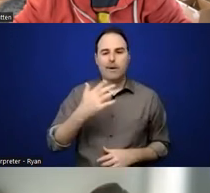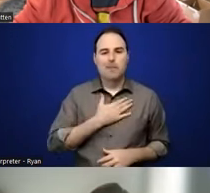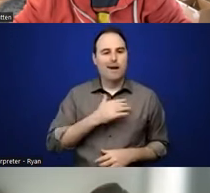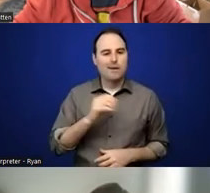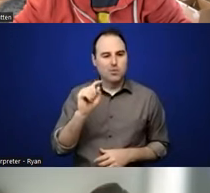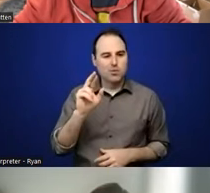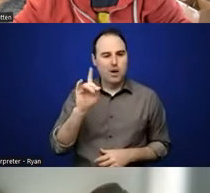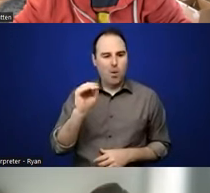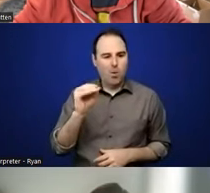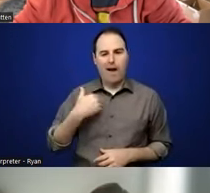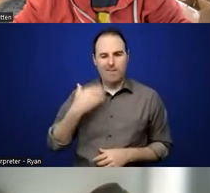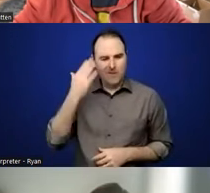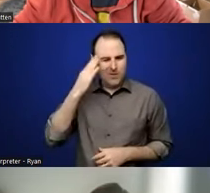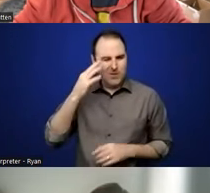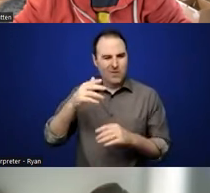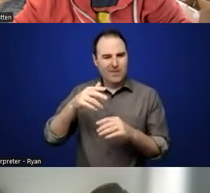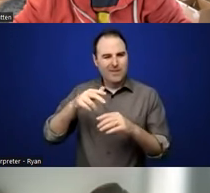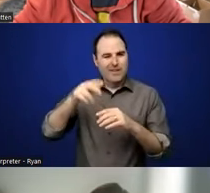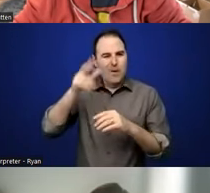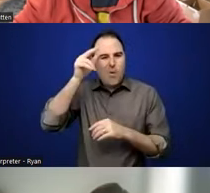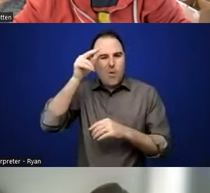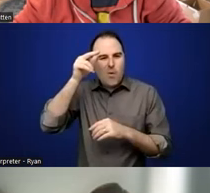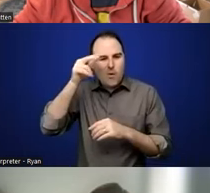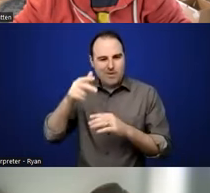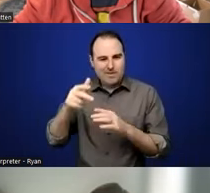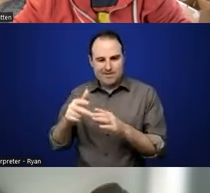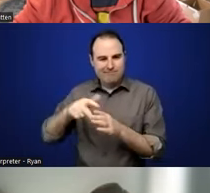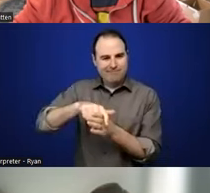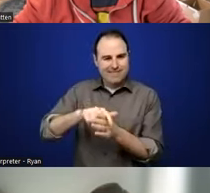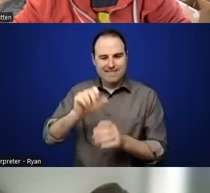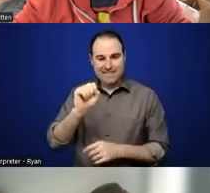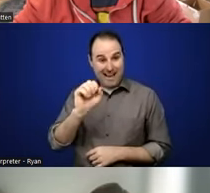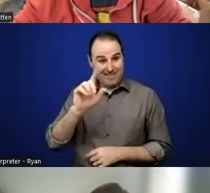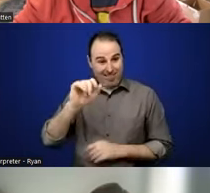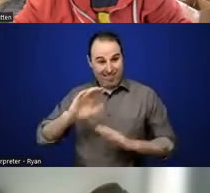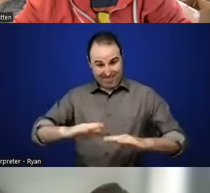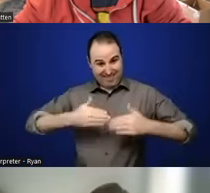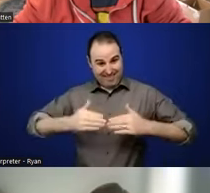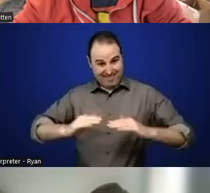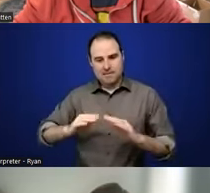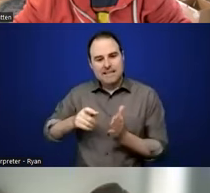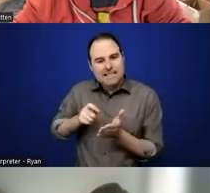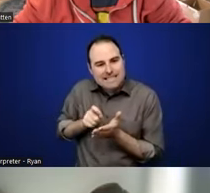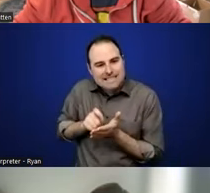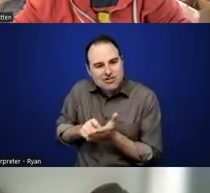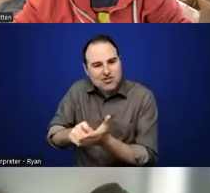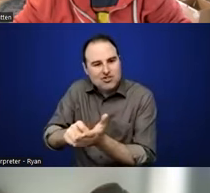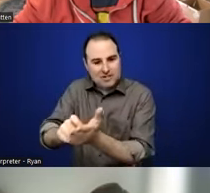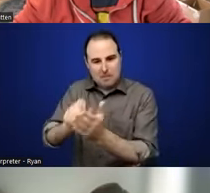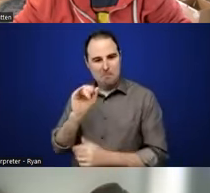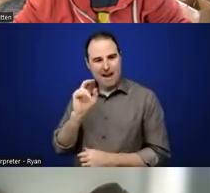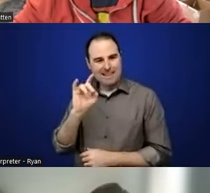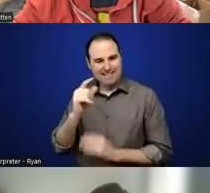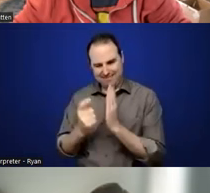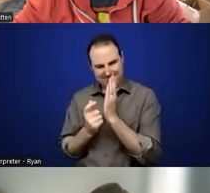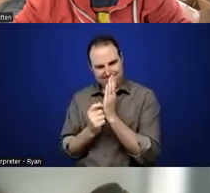take into a space or paper or the risograph. And so it's a, it's about kind of looking at the resources that I have around me. And